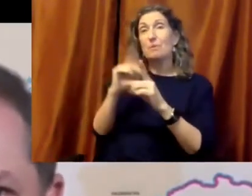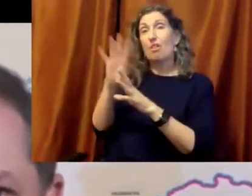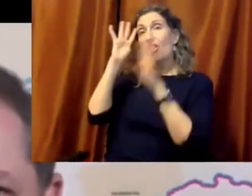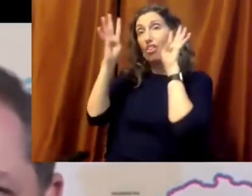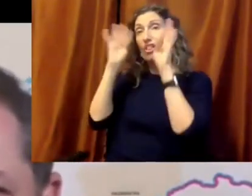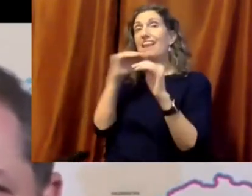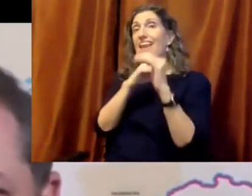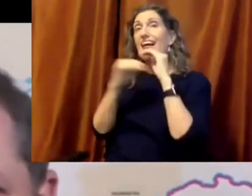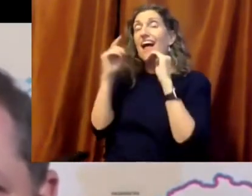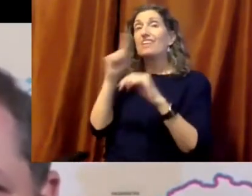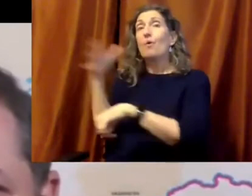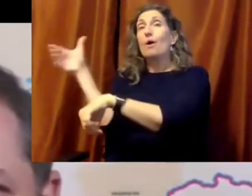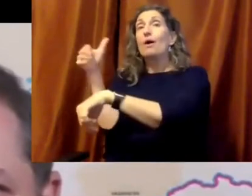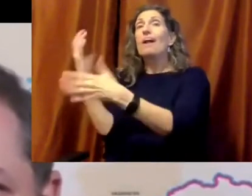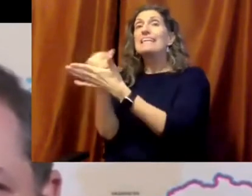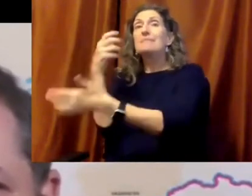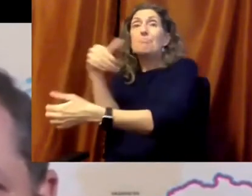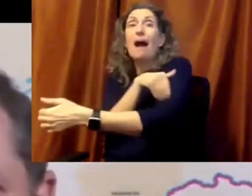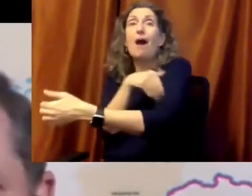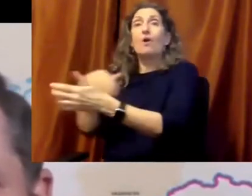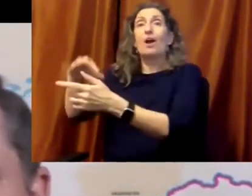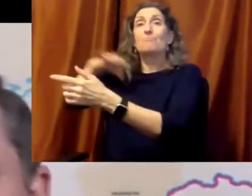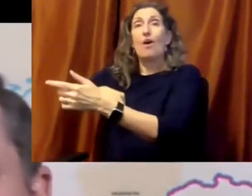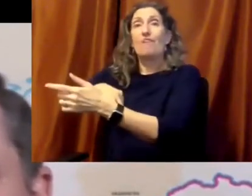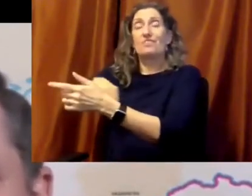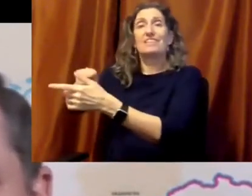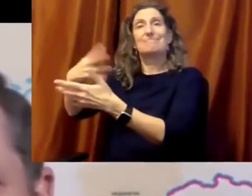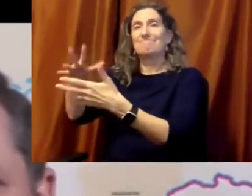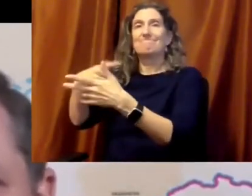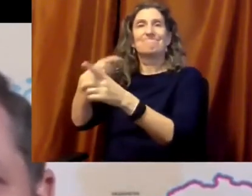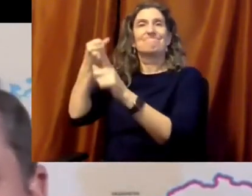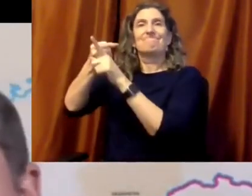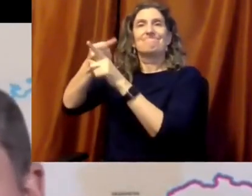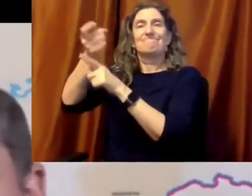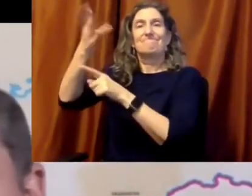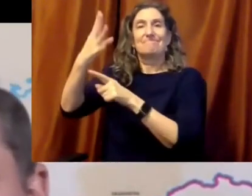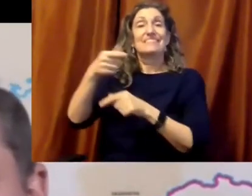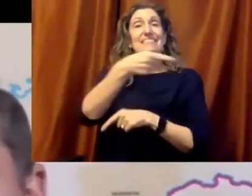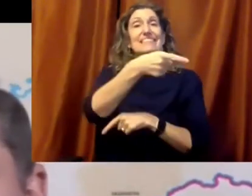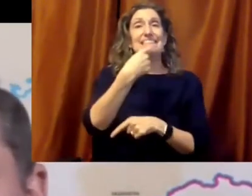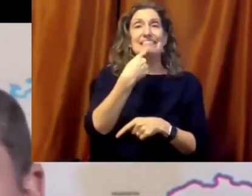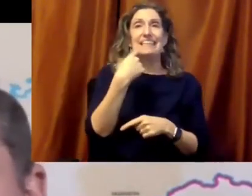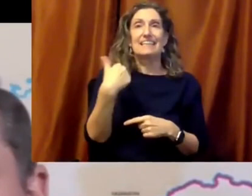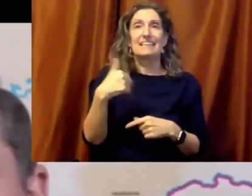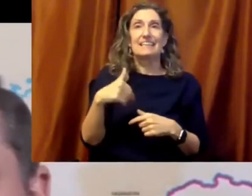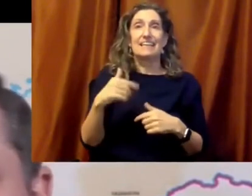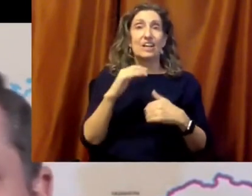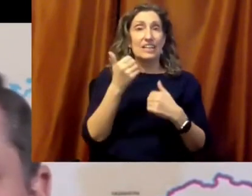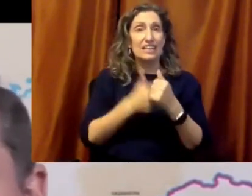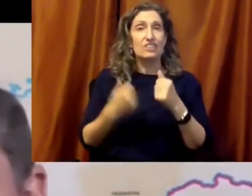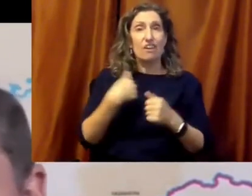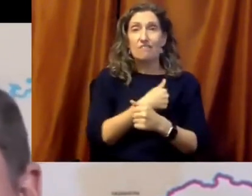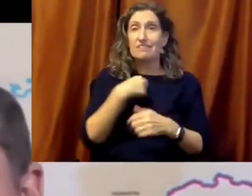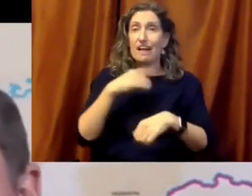responsibility as citizens, as Americans, and especially as leaders. Leaders who have pledged to honor our Constitution